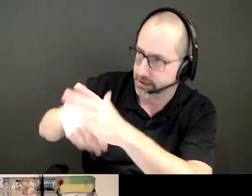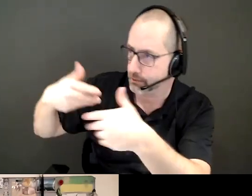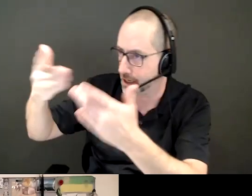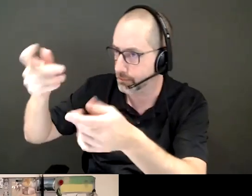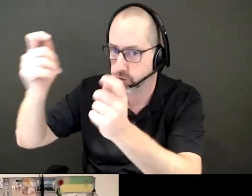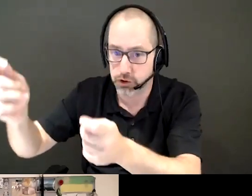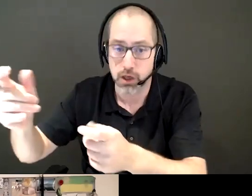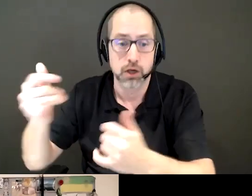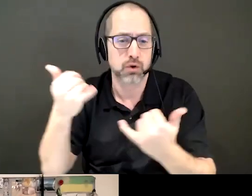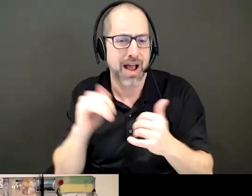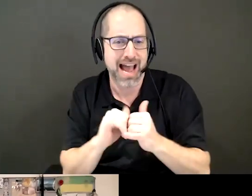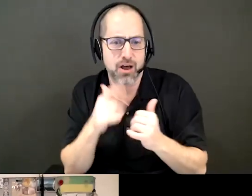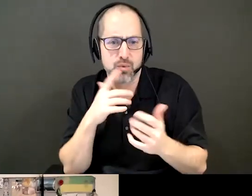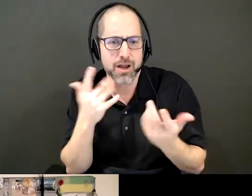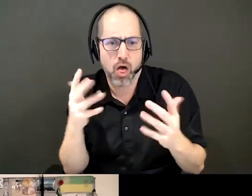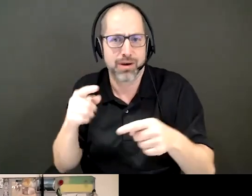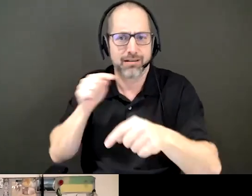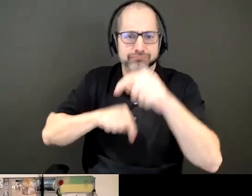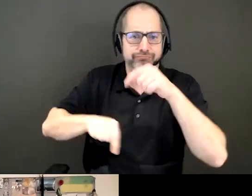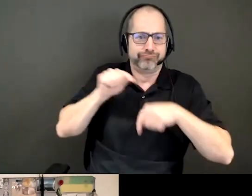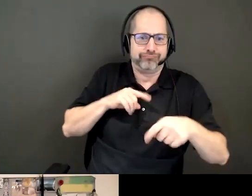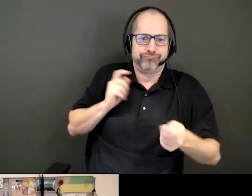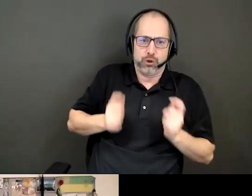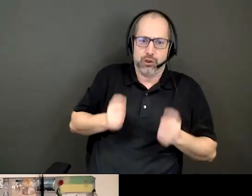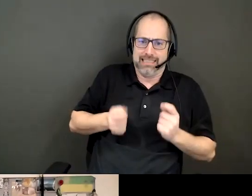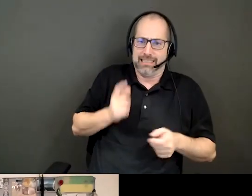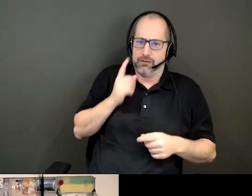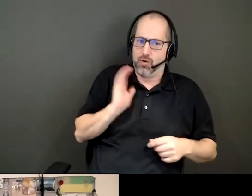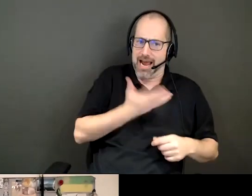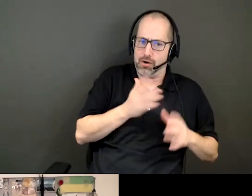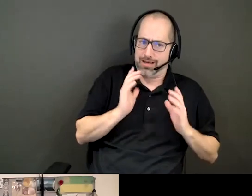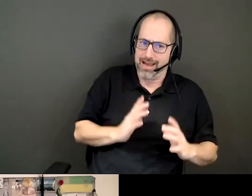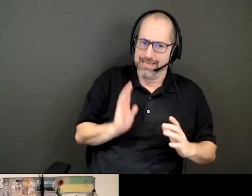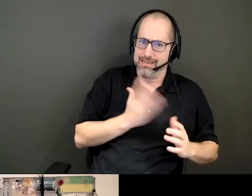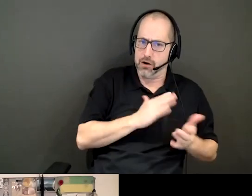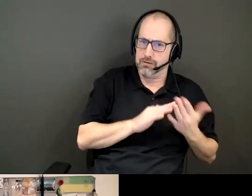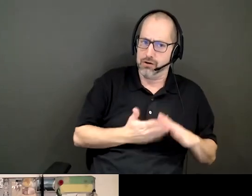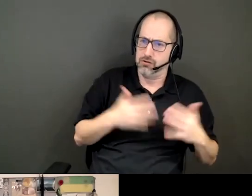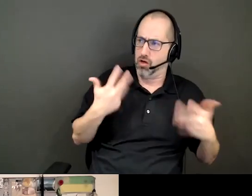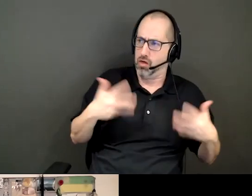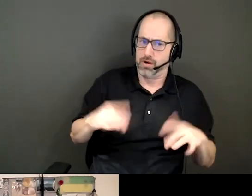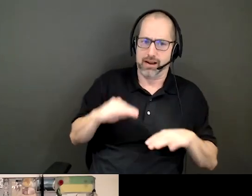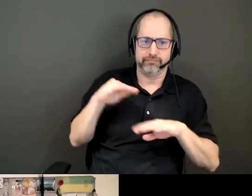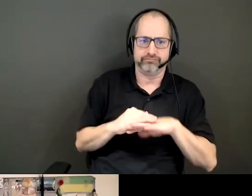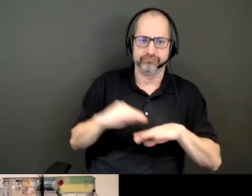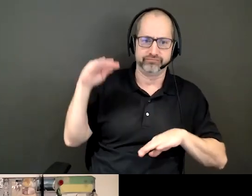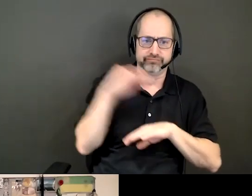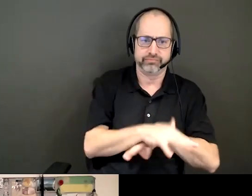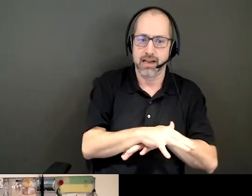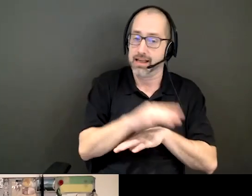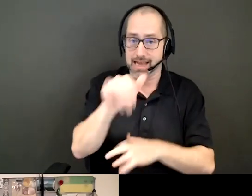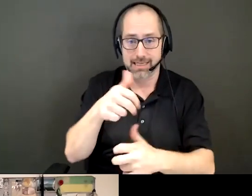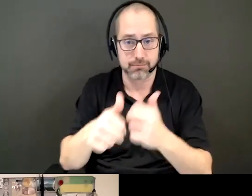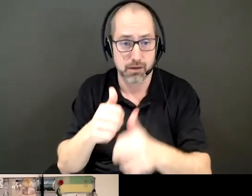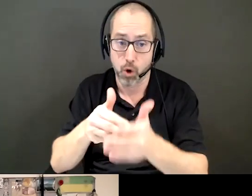we move forward from decisions that have always been made for our clients and our communities. And that's problematic. And Too often we're